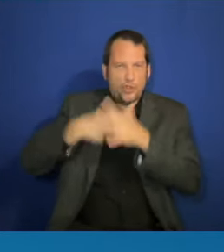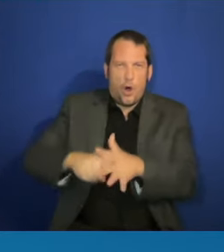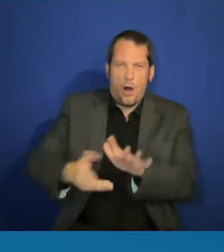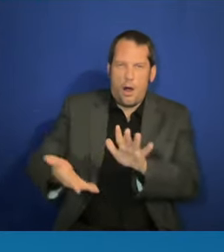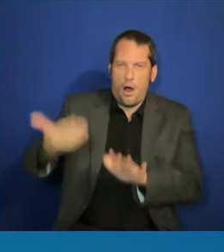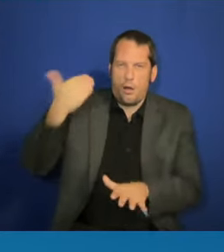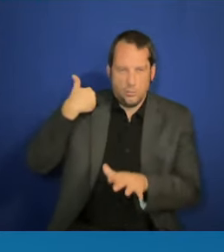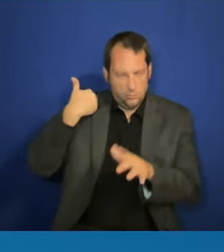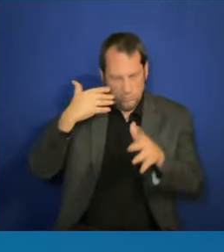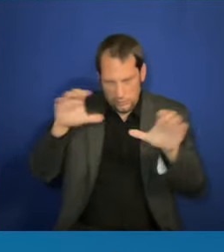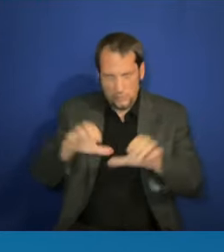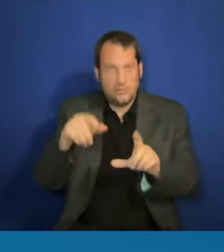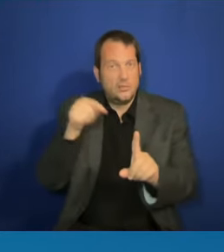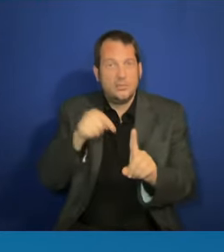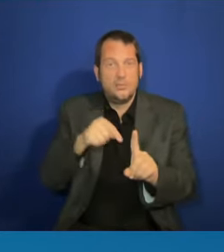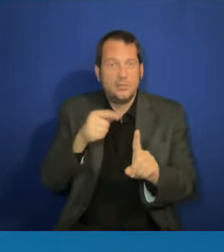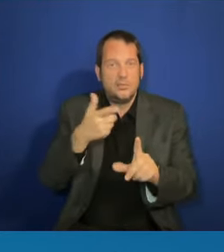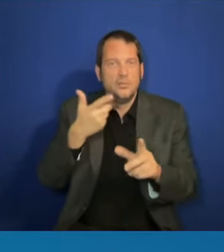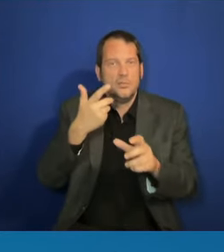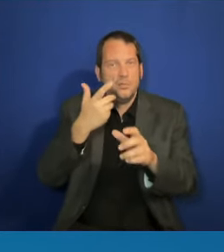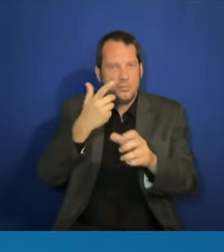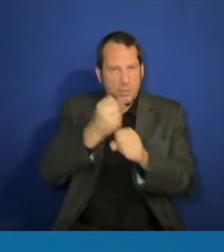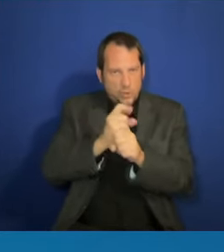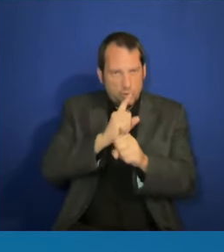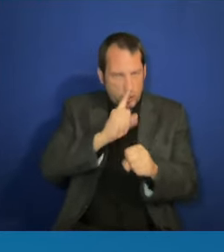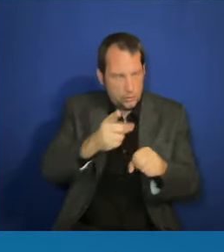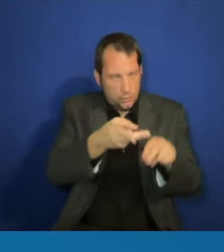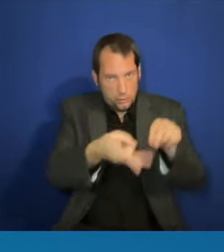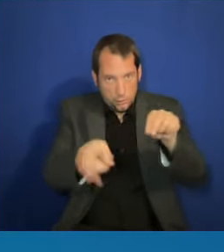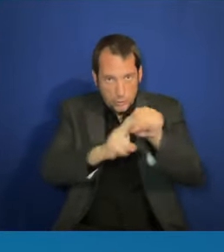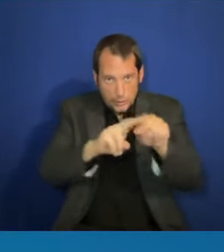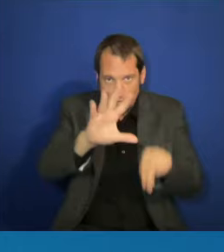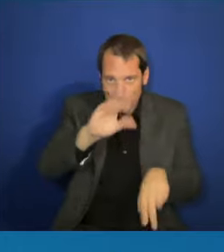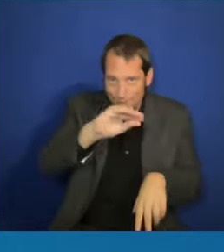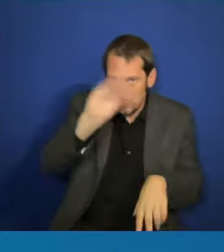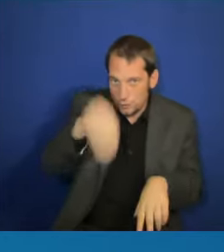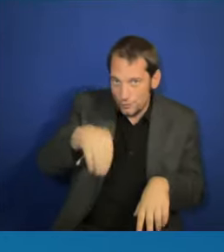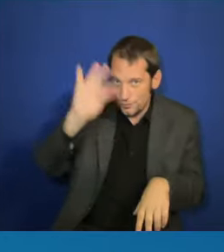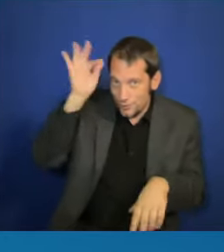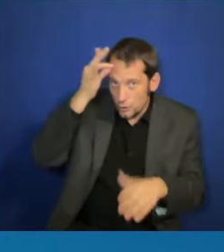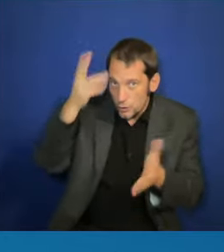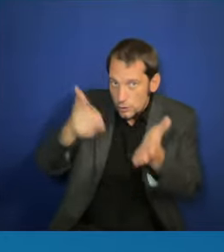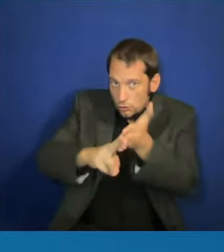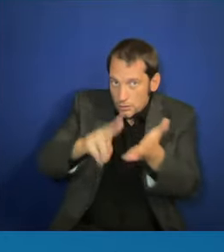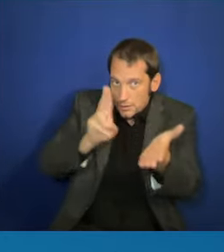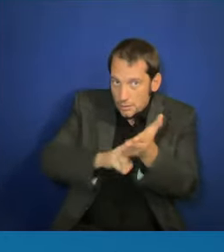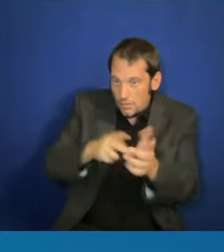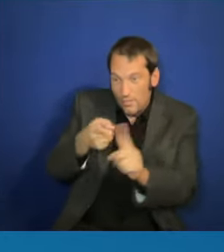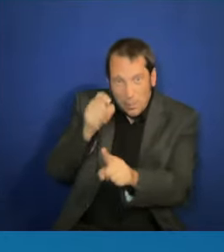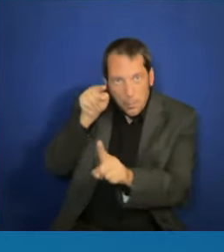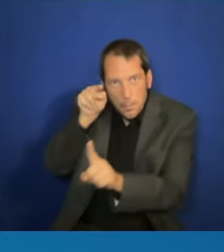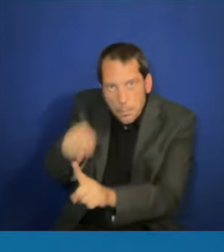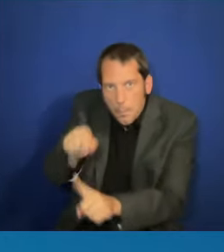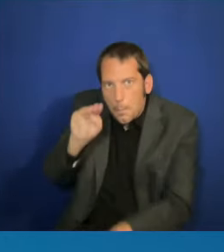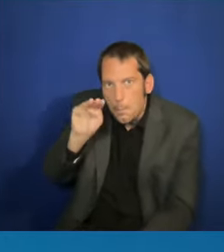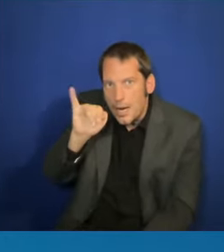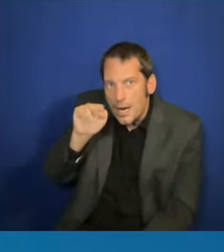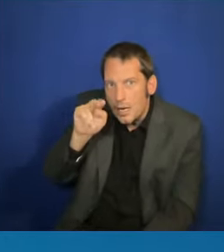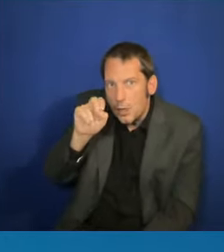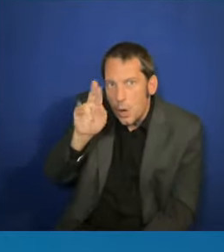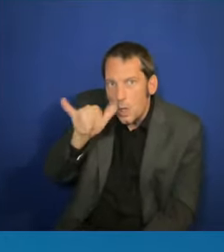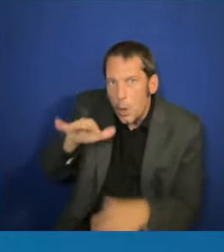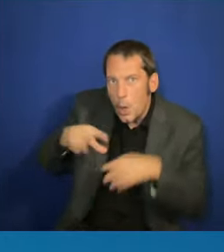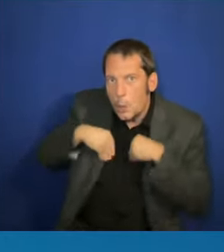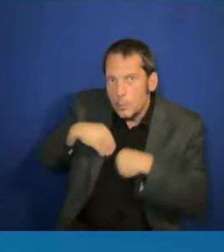businesses. Very important. Woo! Yeah, yeah. Because think about federal contracts and then